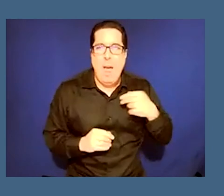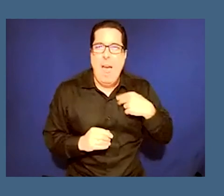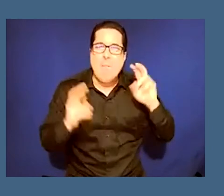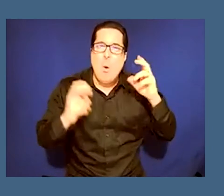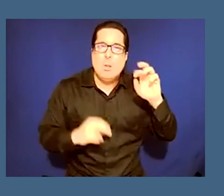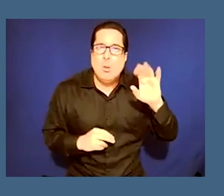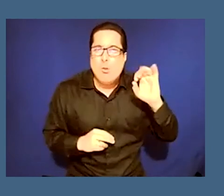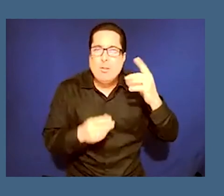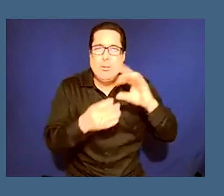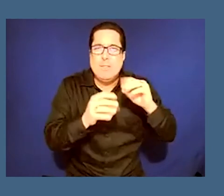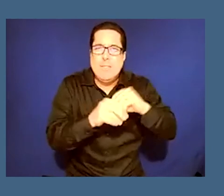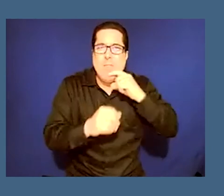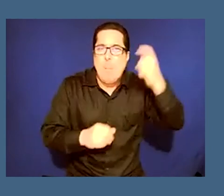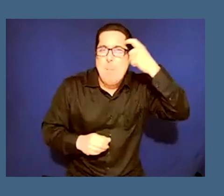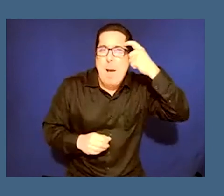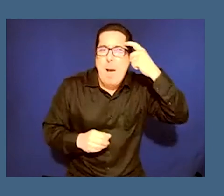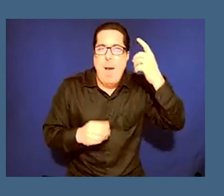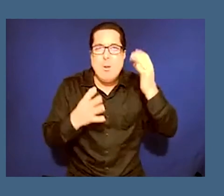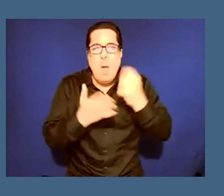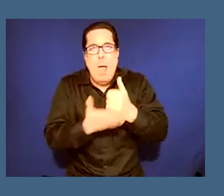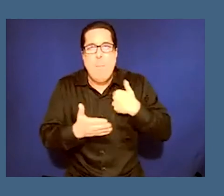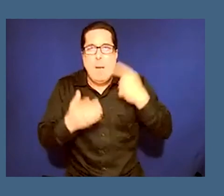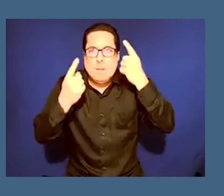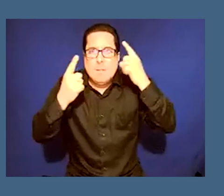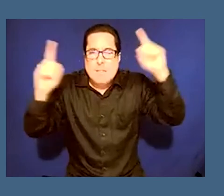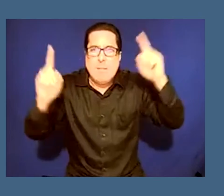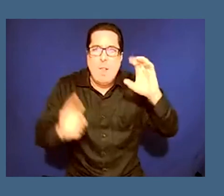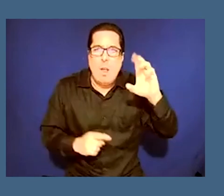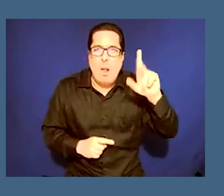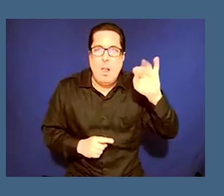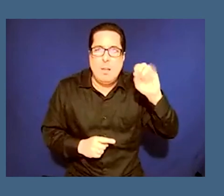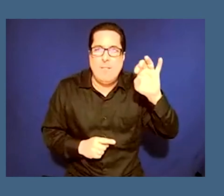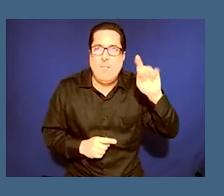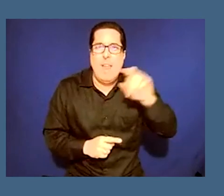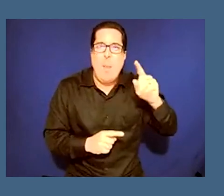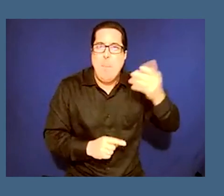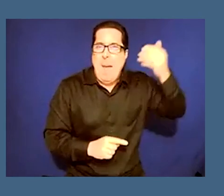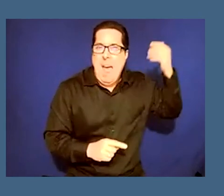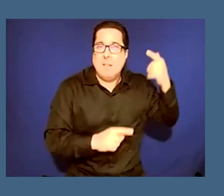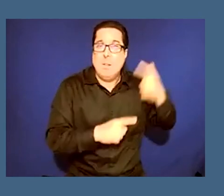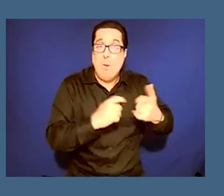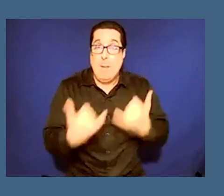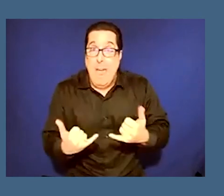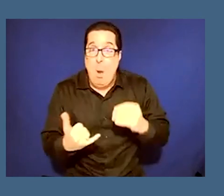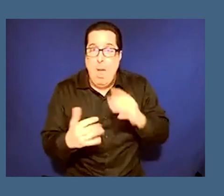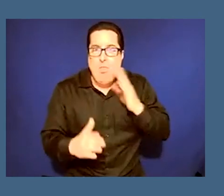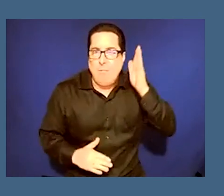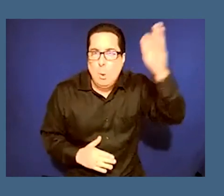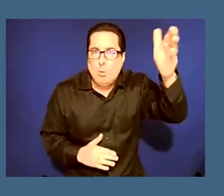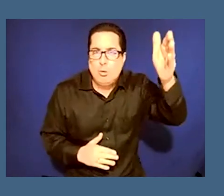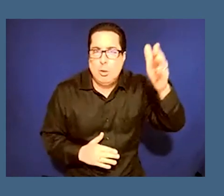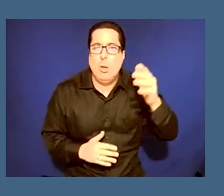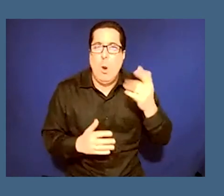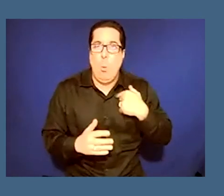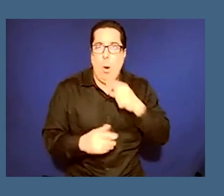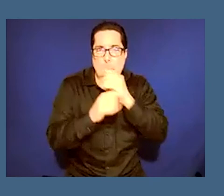that can successfully help us cultivate the past to talk about now in the future is an essential element we're blessed with